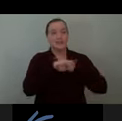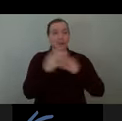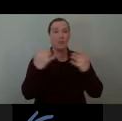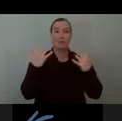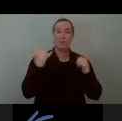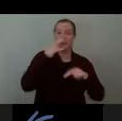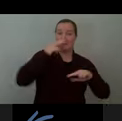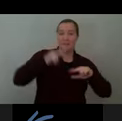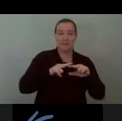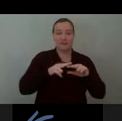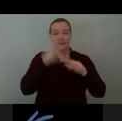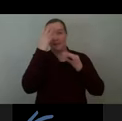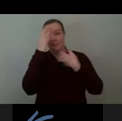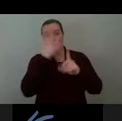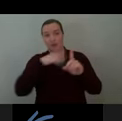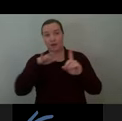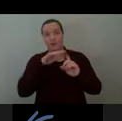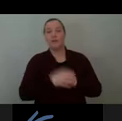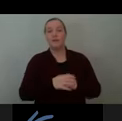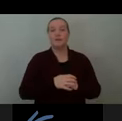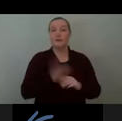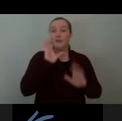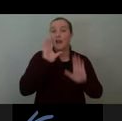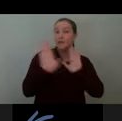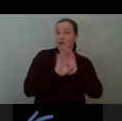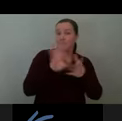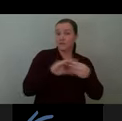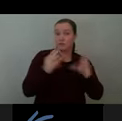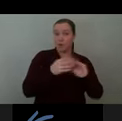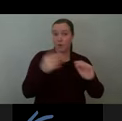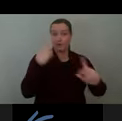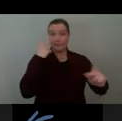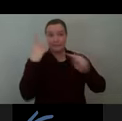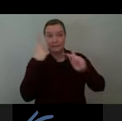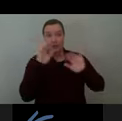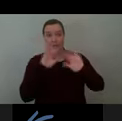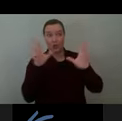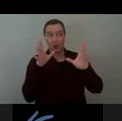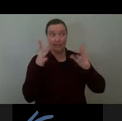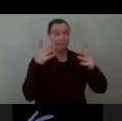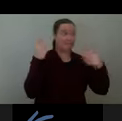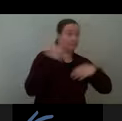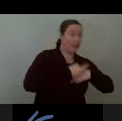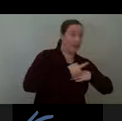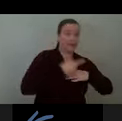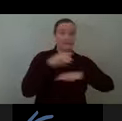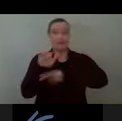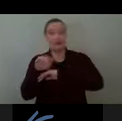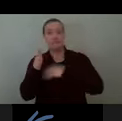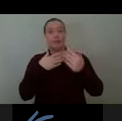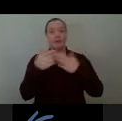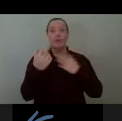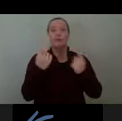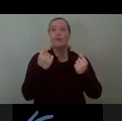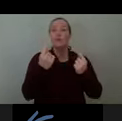to make sure that the icons and stories are just as visible during the night as in the day select graphics on both the bents as well as a pixel wall